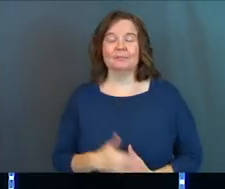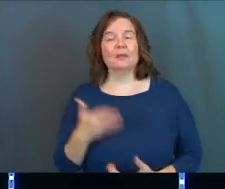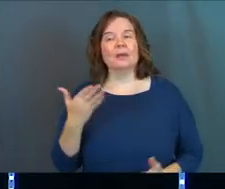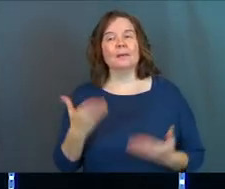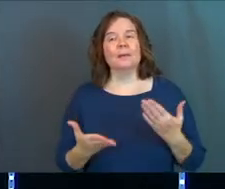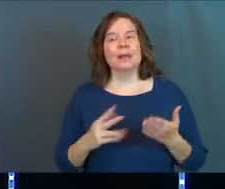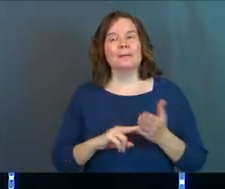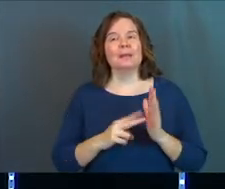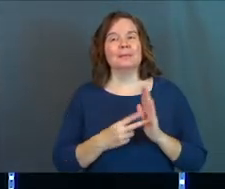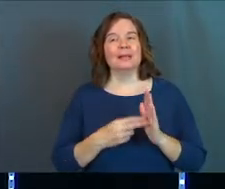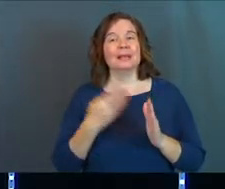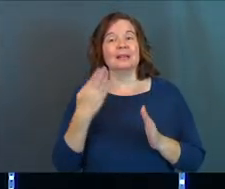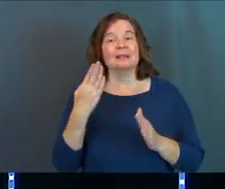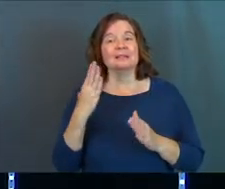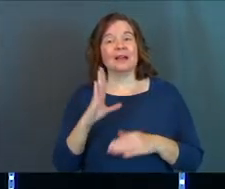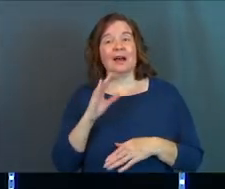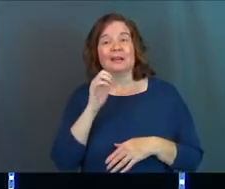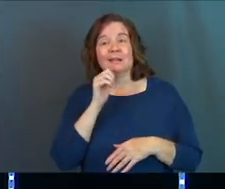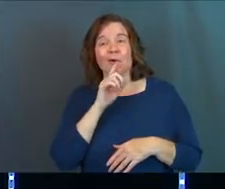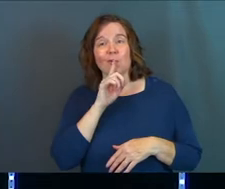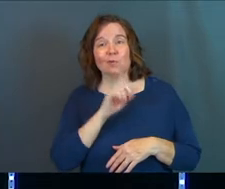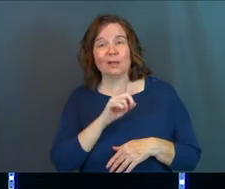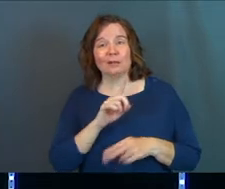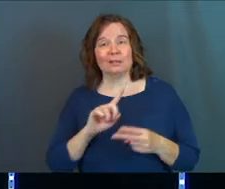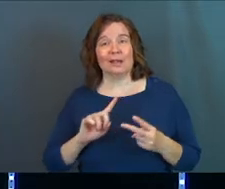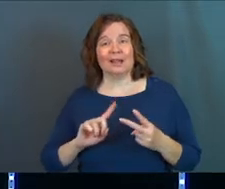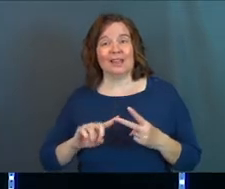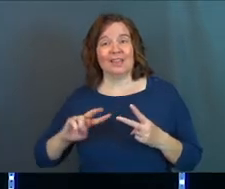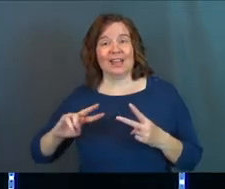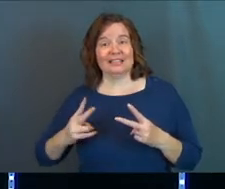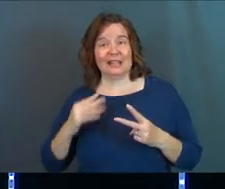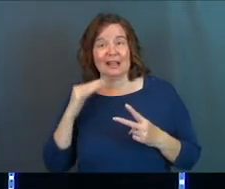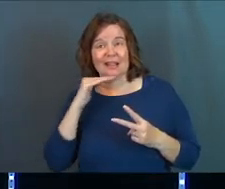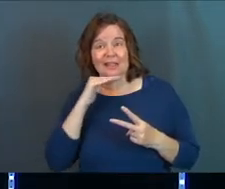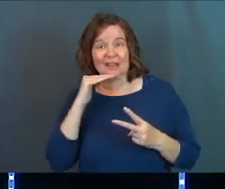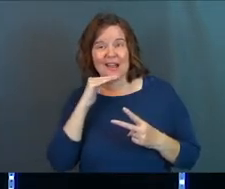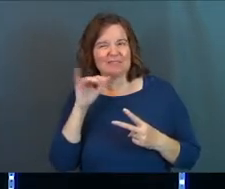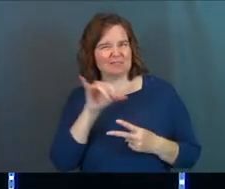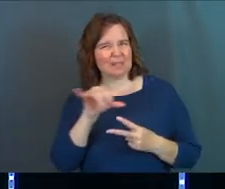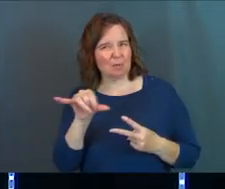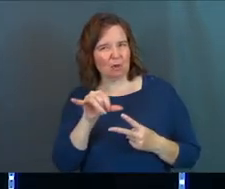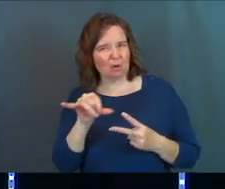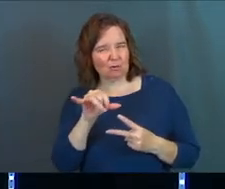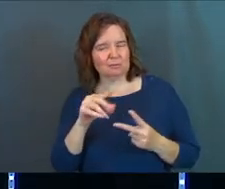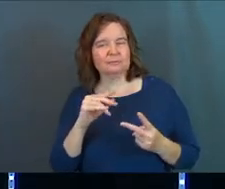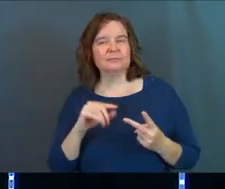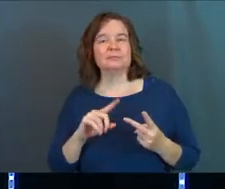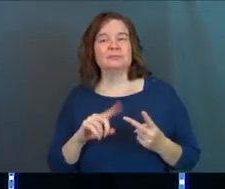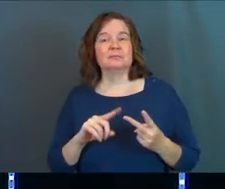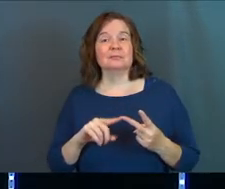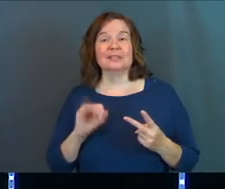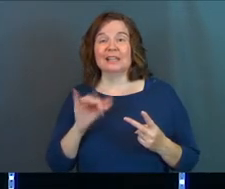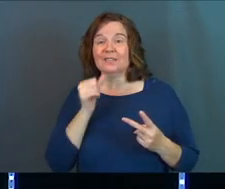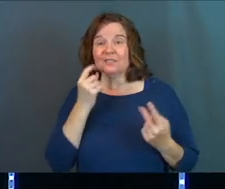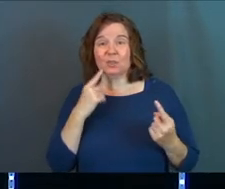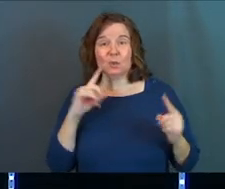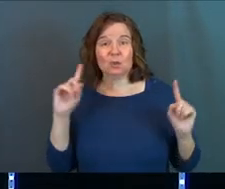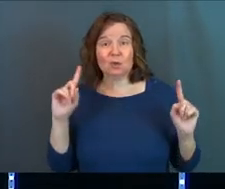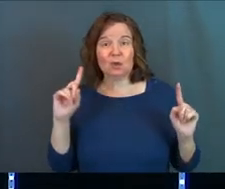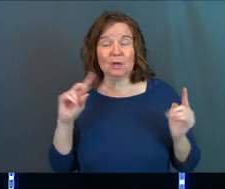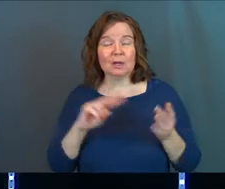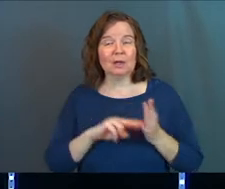Maybe it means that God isn't real. And then the second lie is kind of like it. If it didn't work,